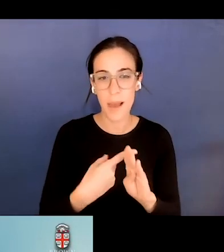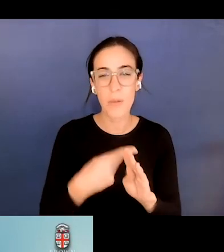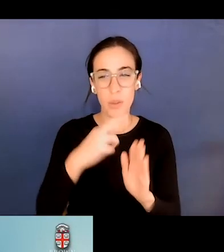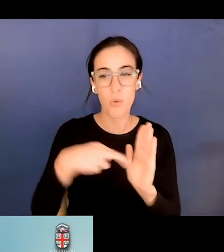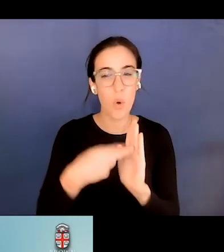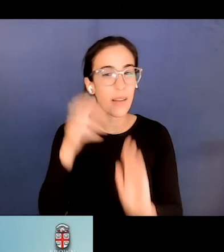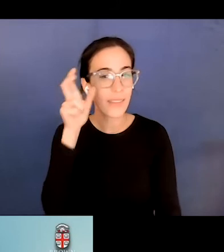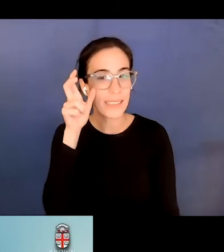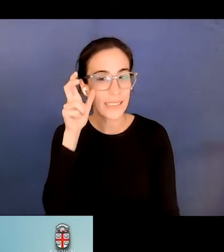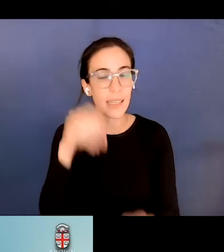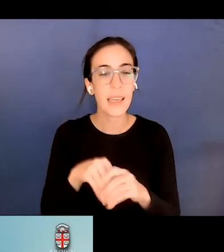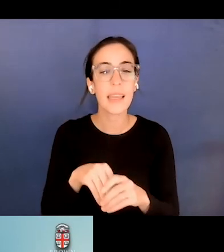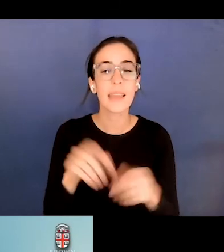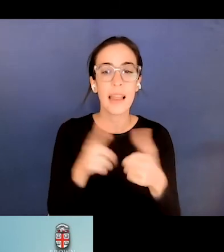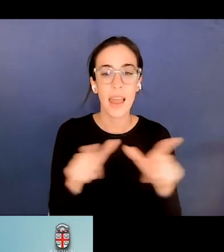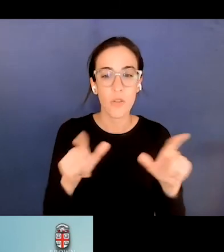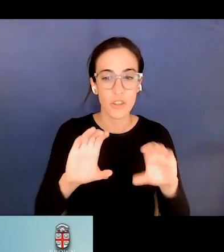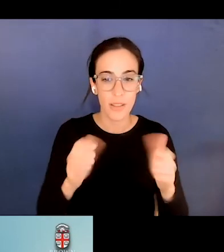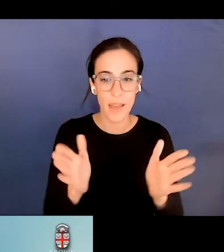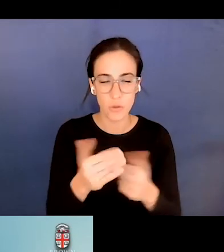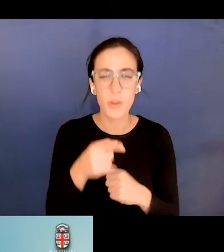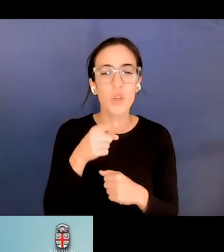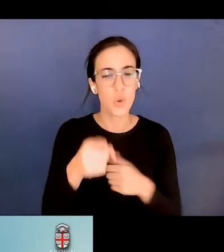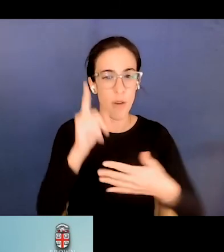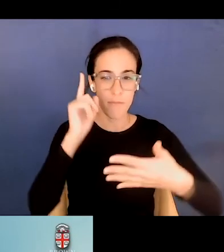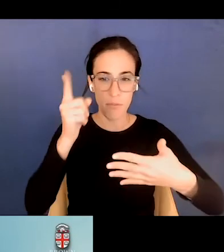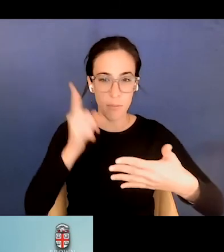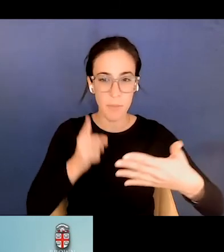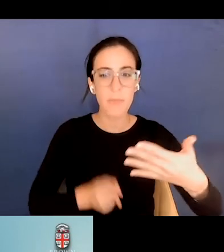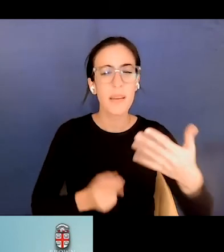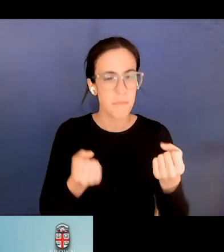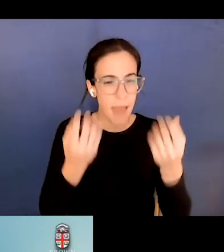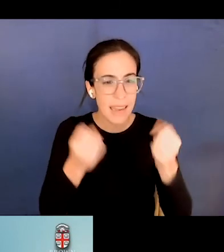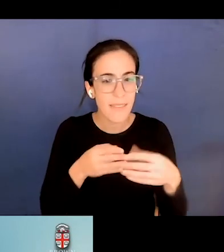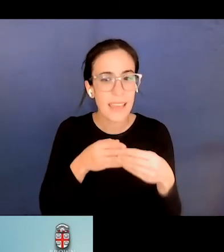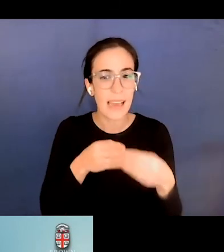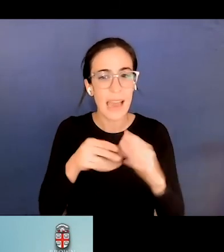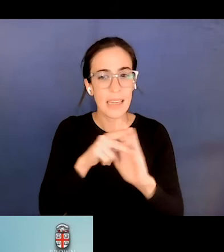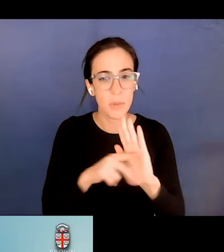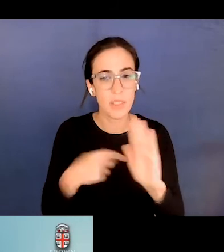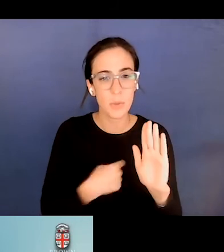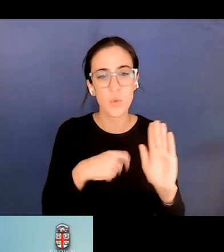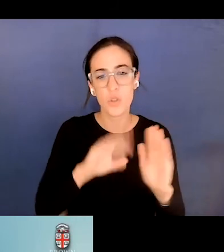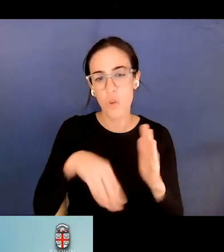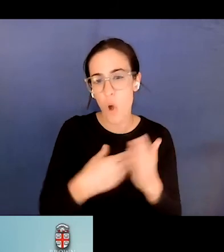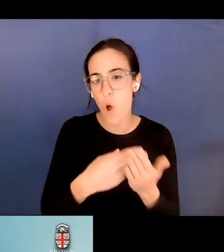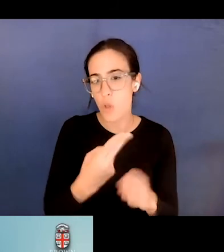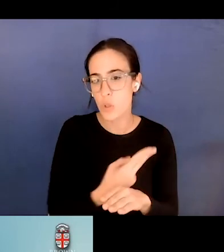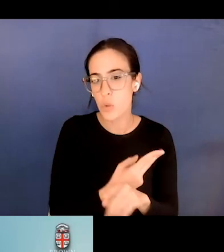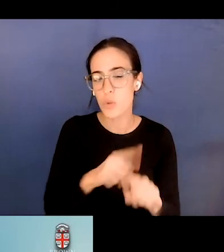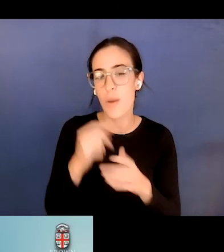language classroom. You have outlined many of the guiding principles we should all use to help listeners become better language learners.